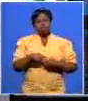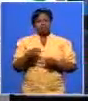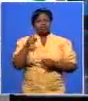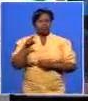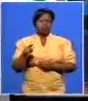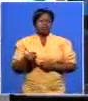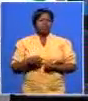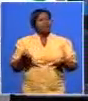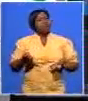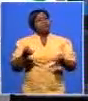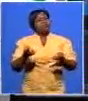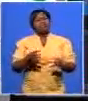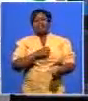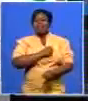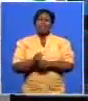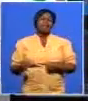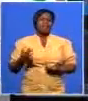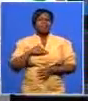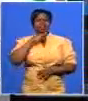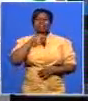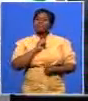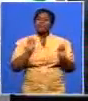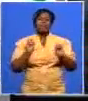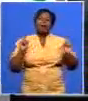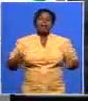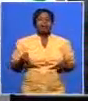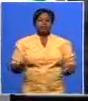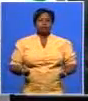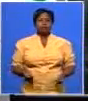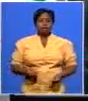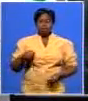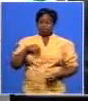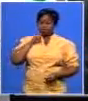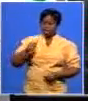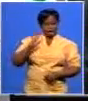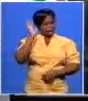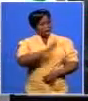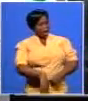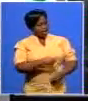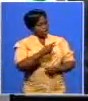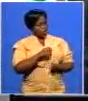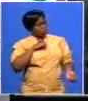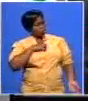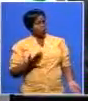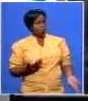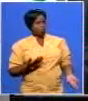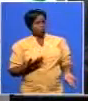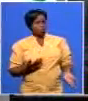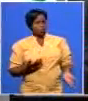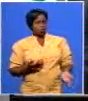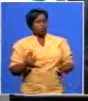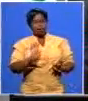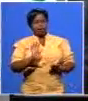are never enough helen will tell you they have a lot of money but it's not enough but